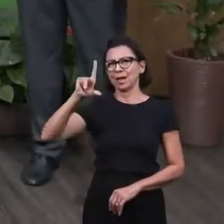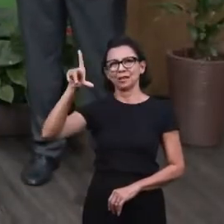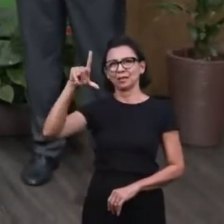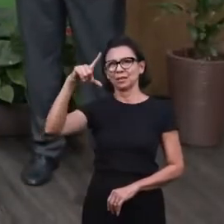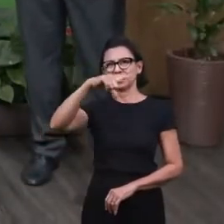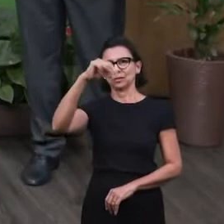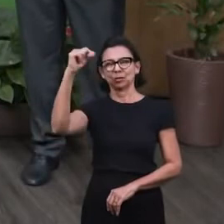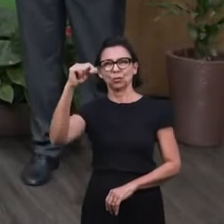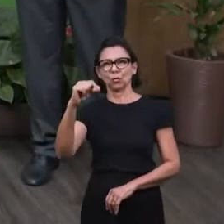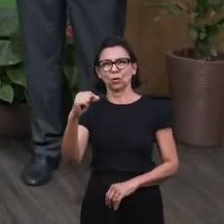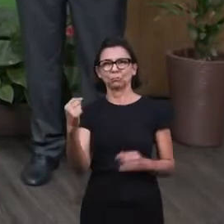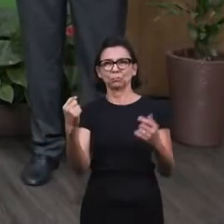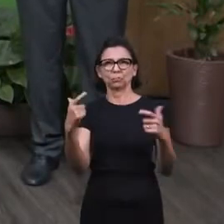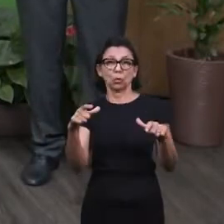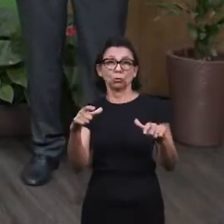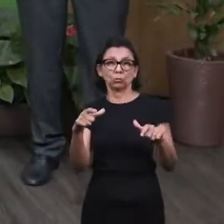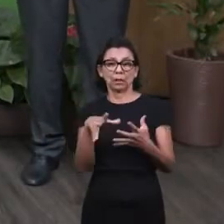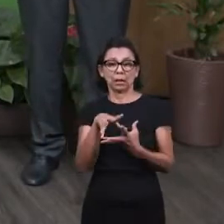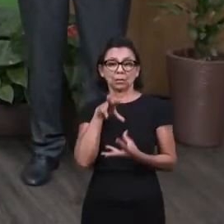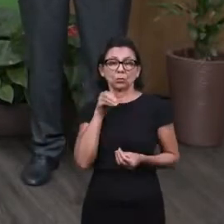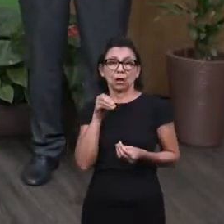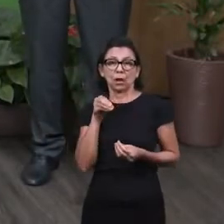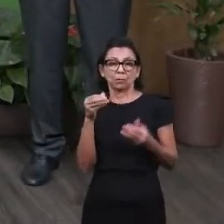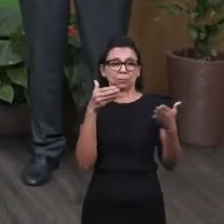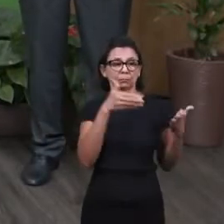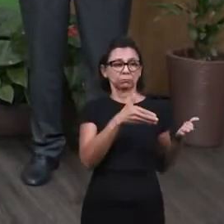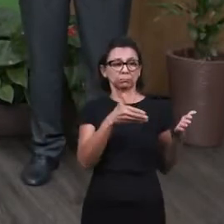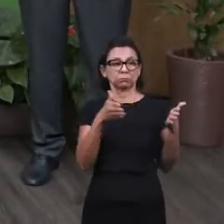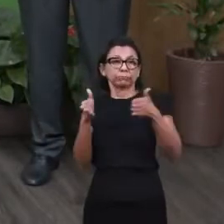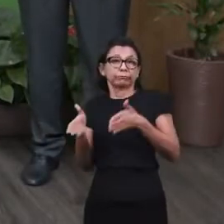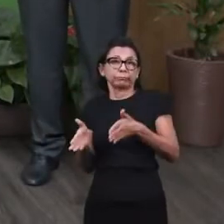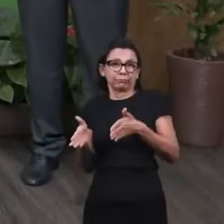What the Bible teaches and affirms is that